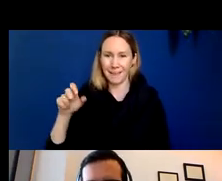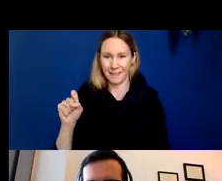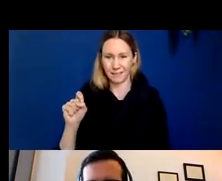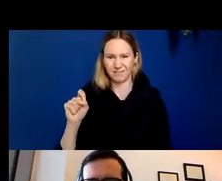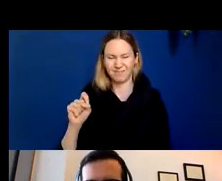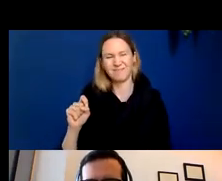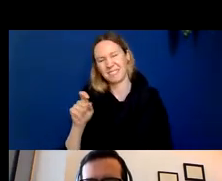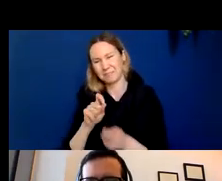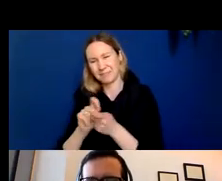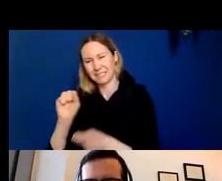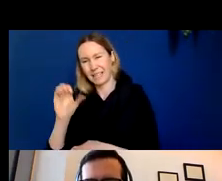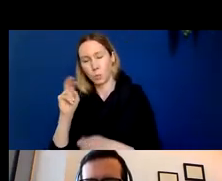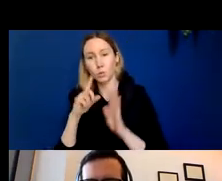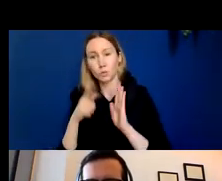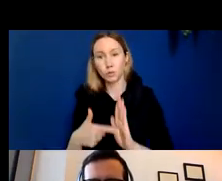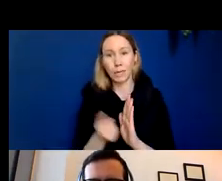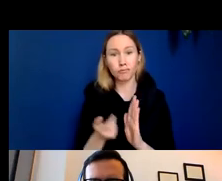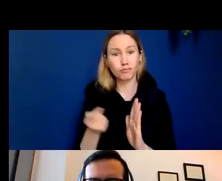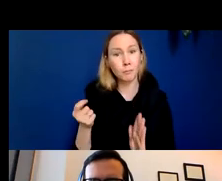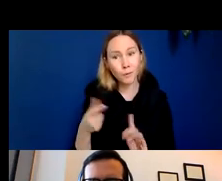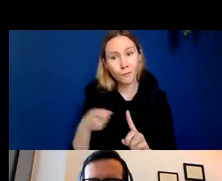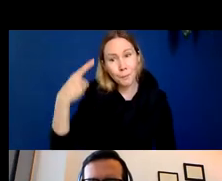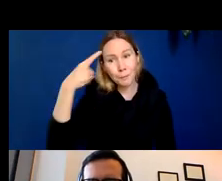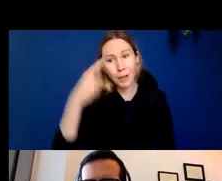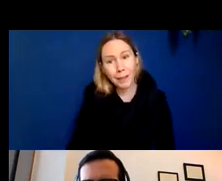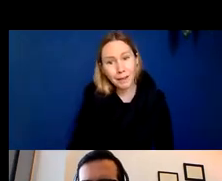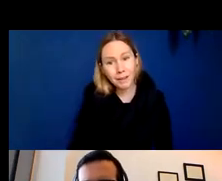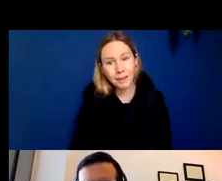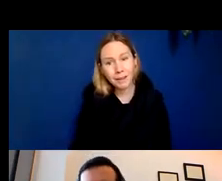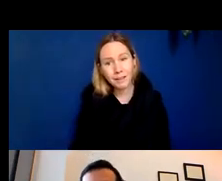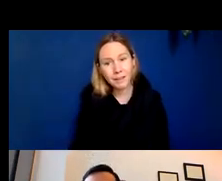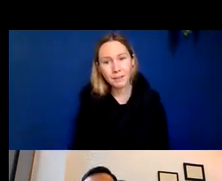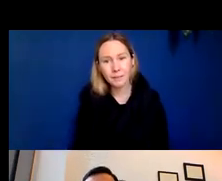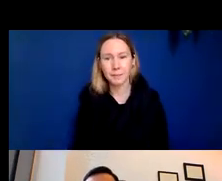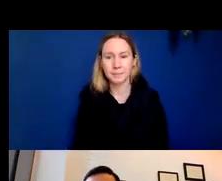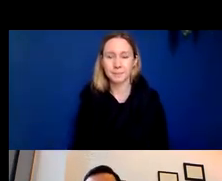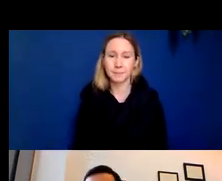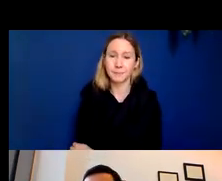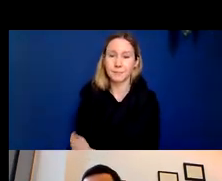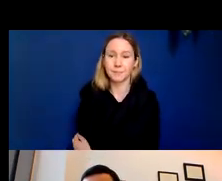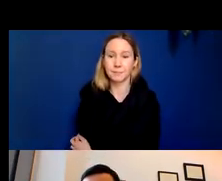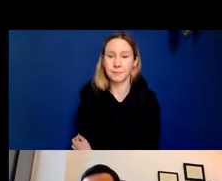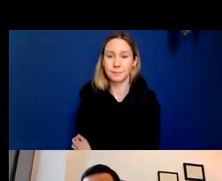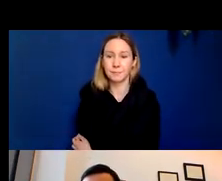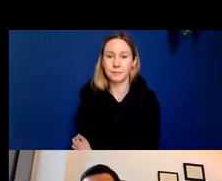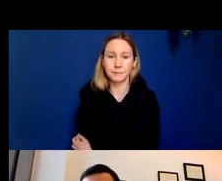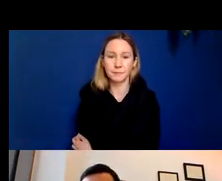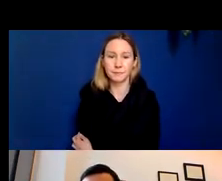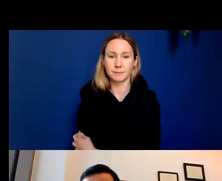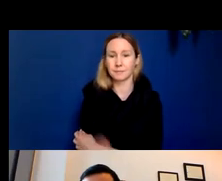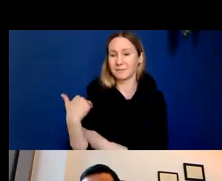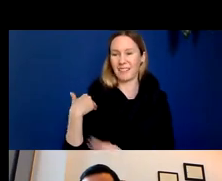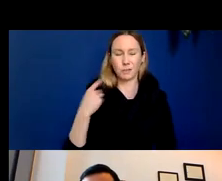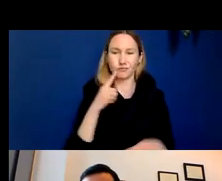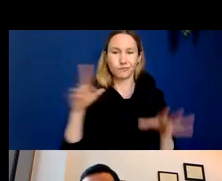remove amyloid beta from the brain and so I have here baseline scans from an individual who was randomized